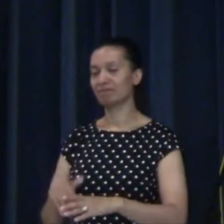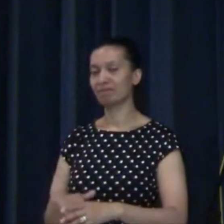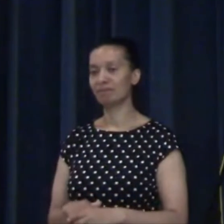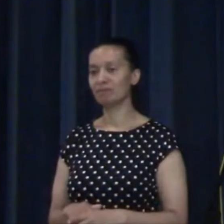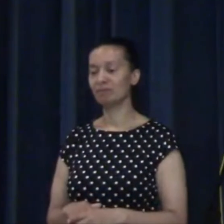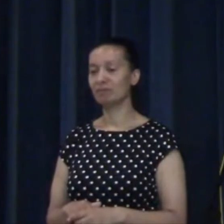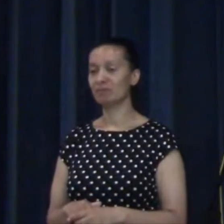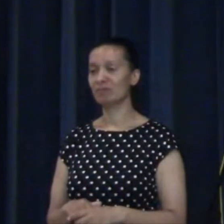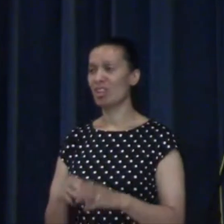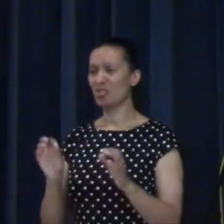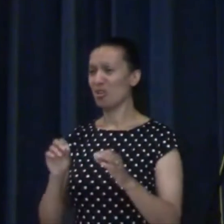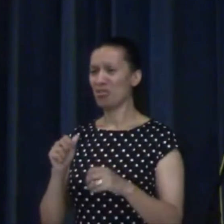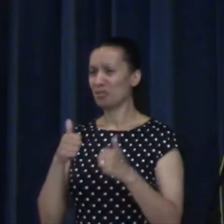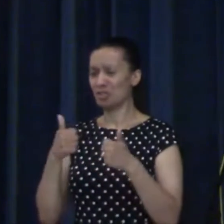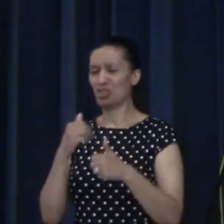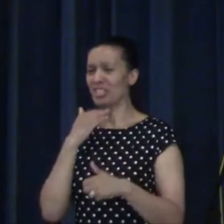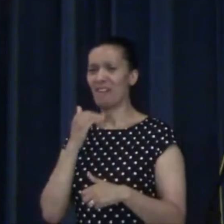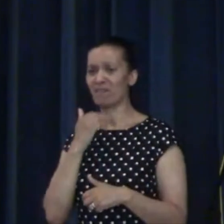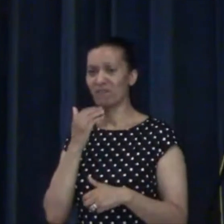None of us are good enough.